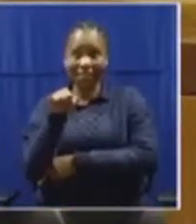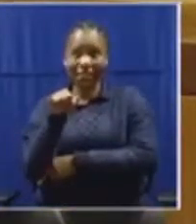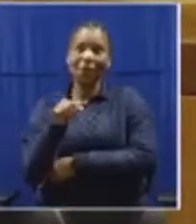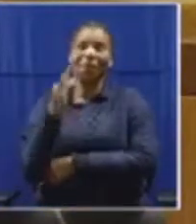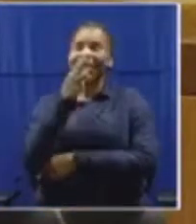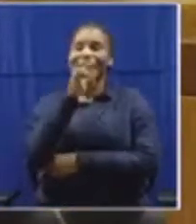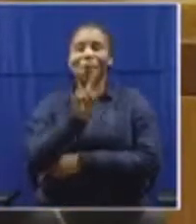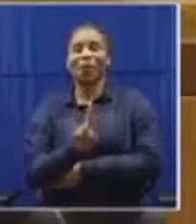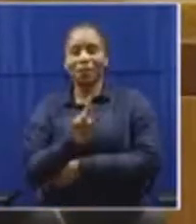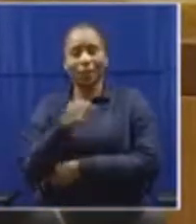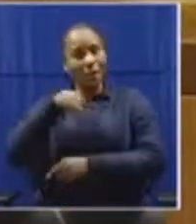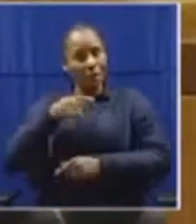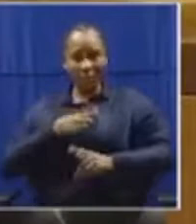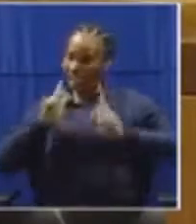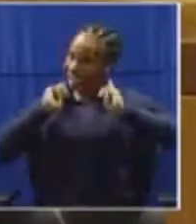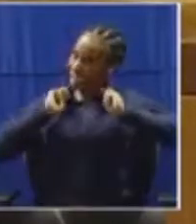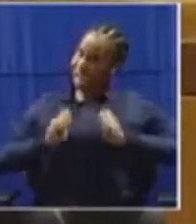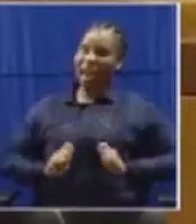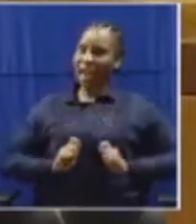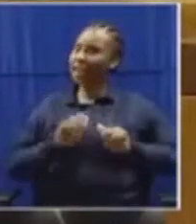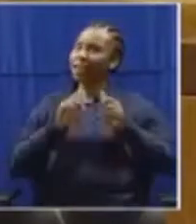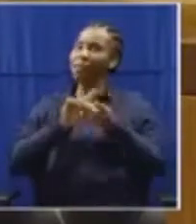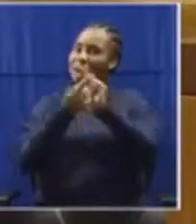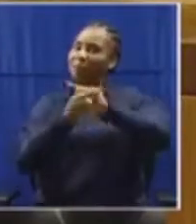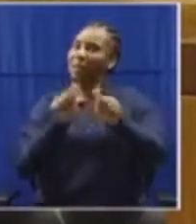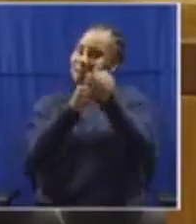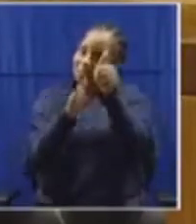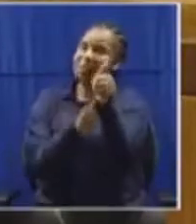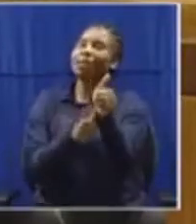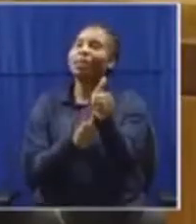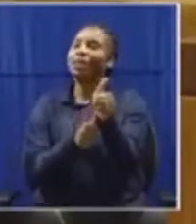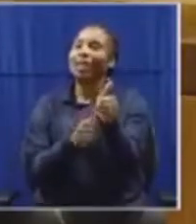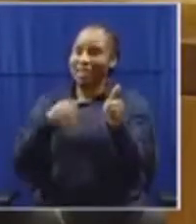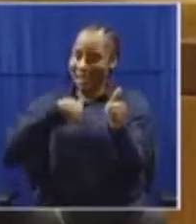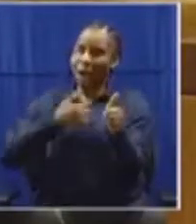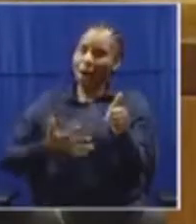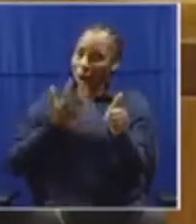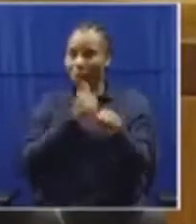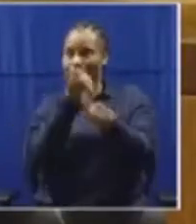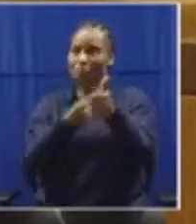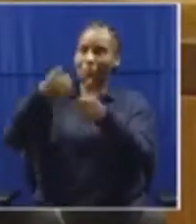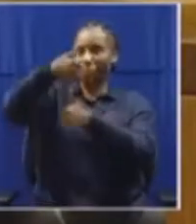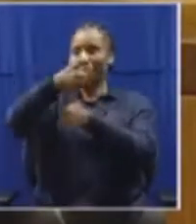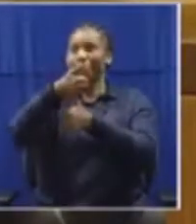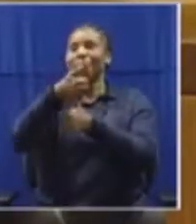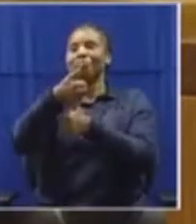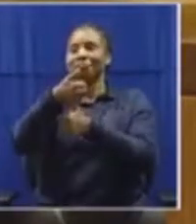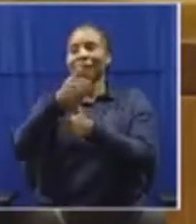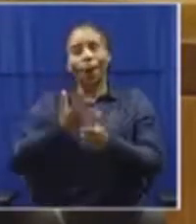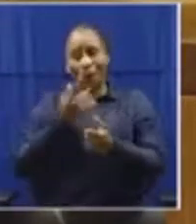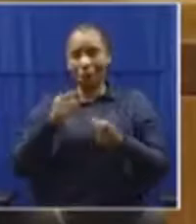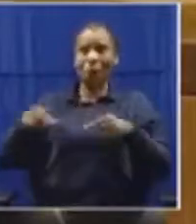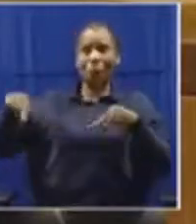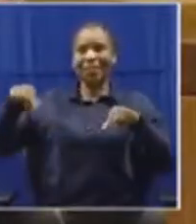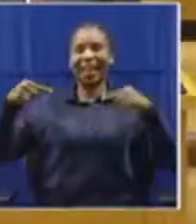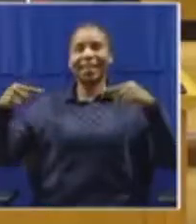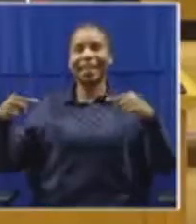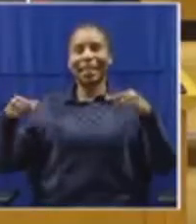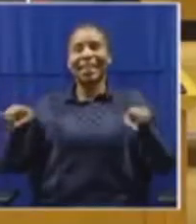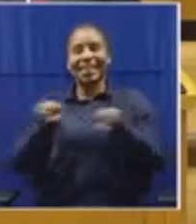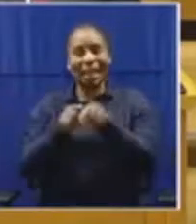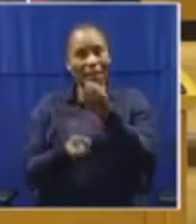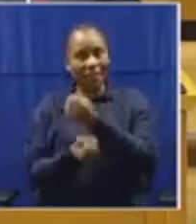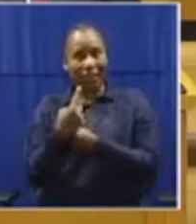says, I am tired of being a deputy. I want to contest. And the same thing may